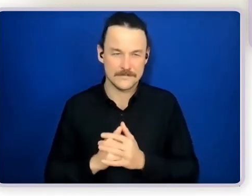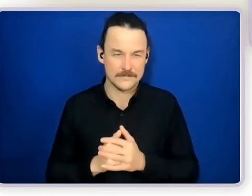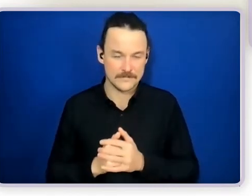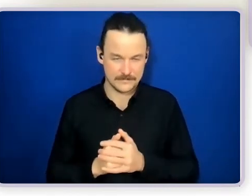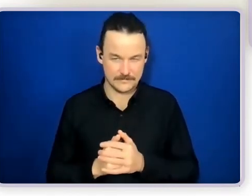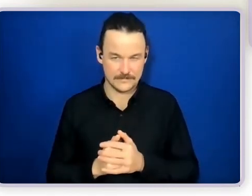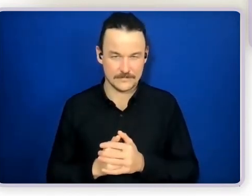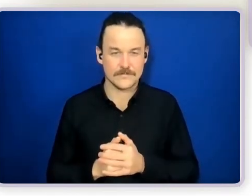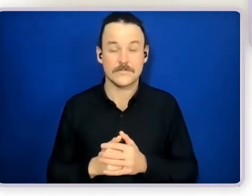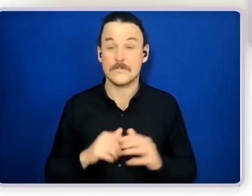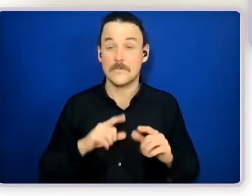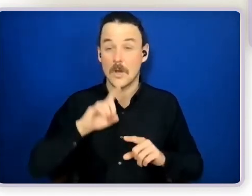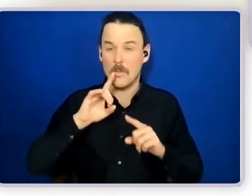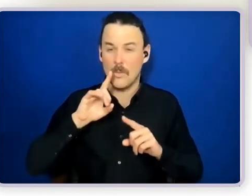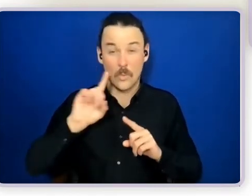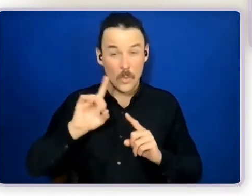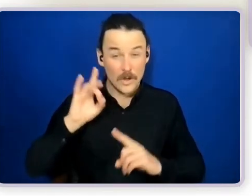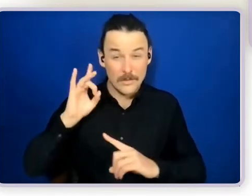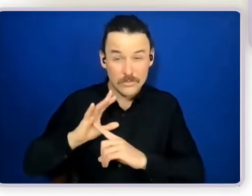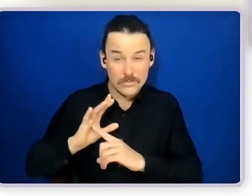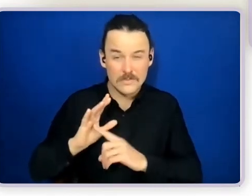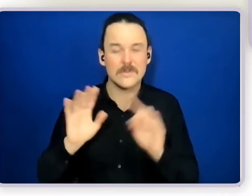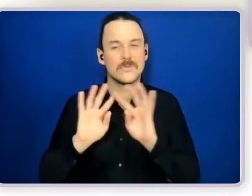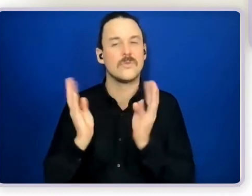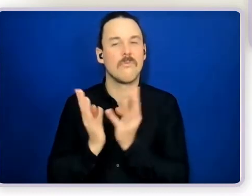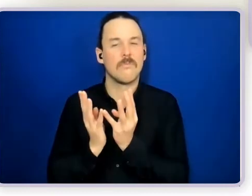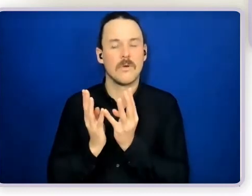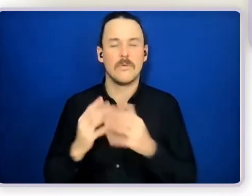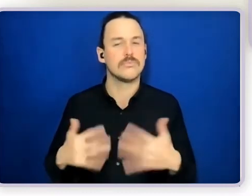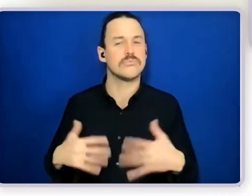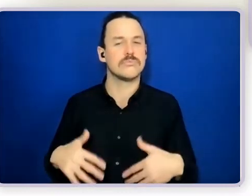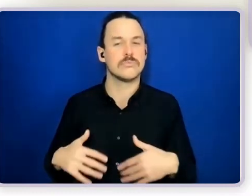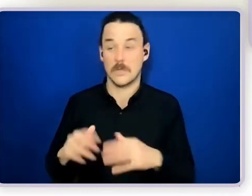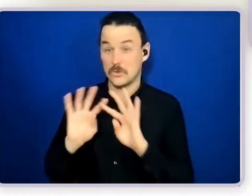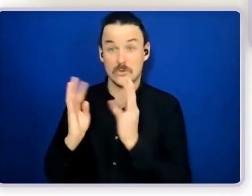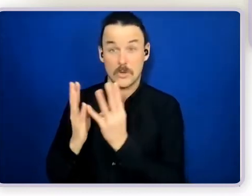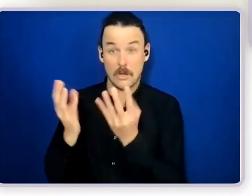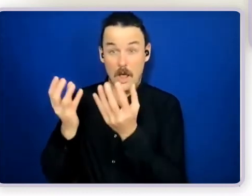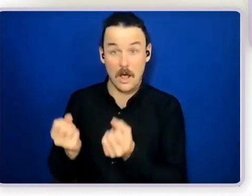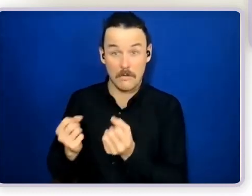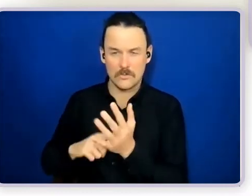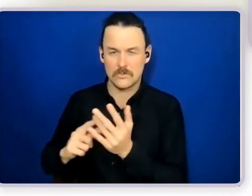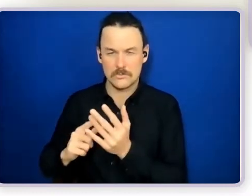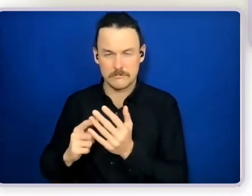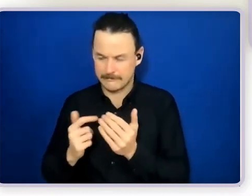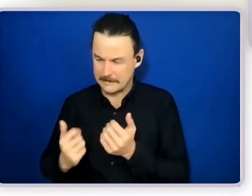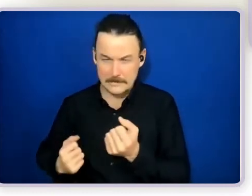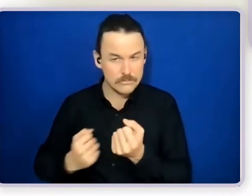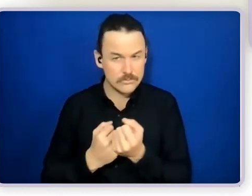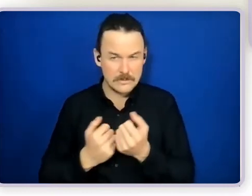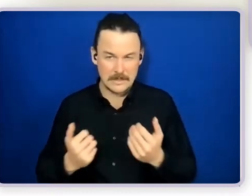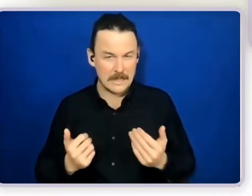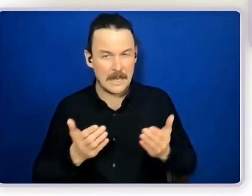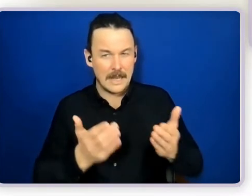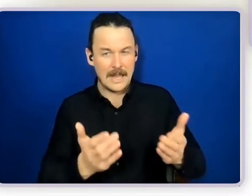are powerful because they exist to honour, support and make available a person's capacities and interests,